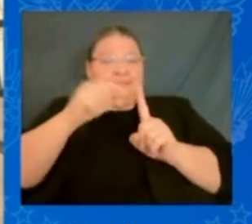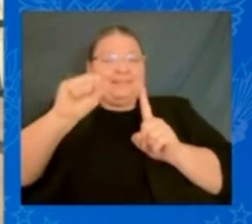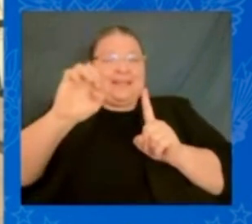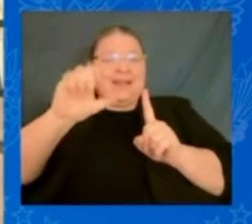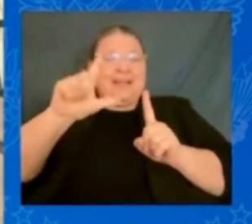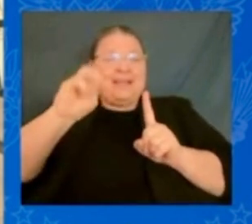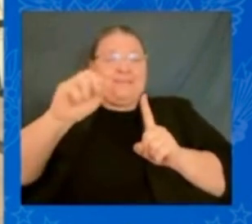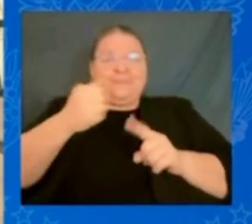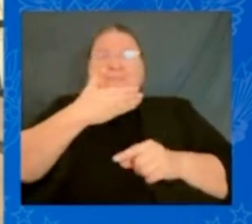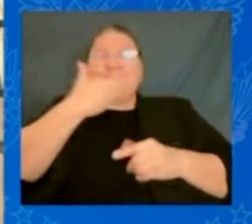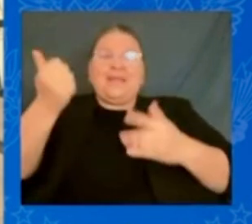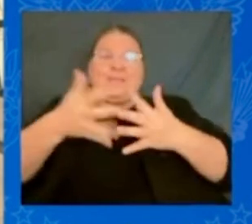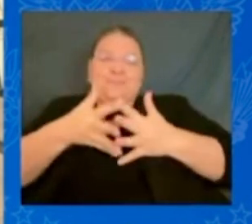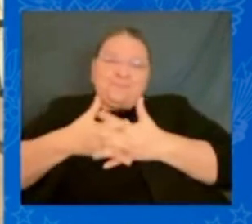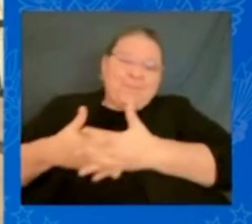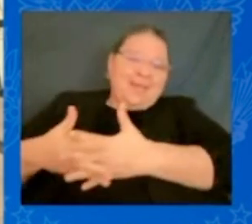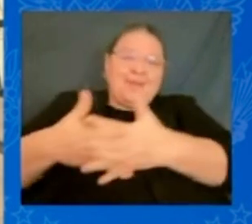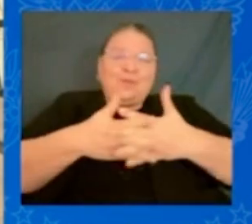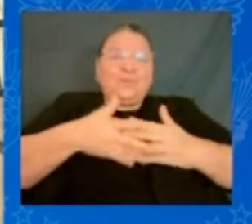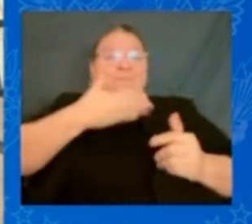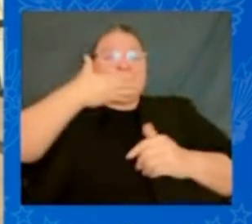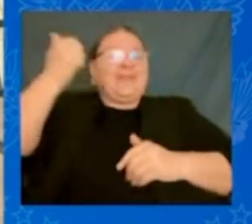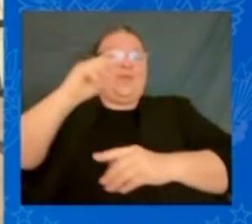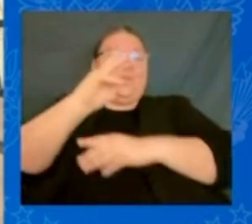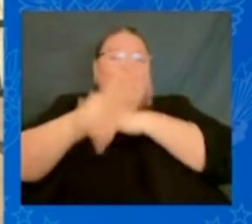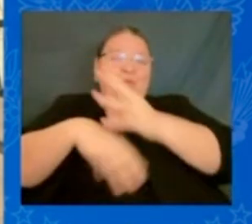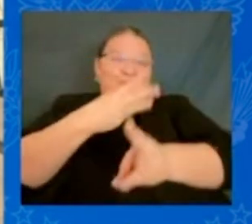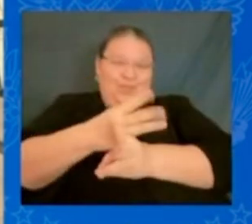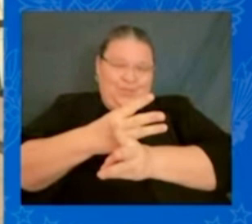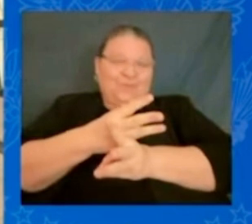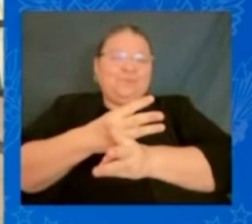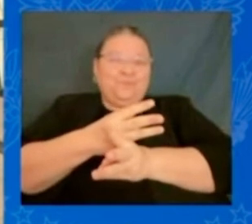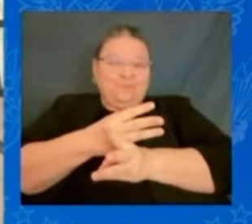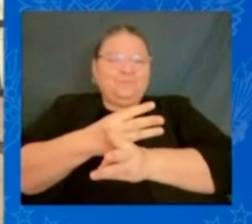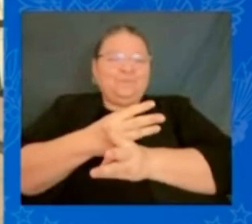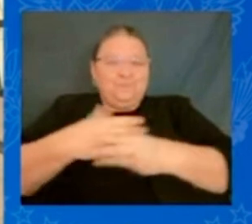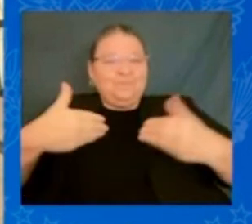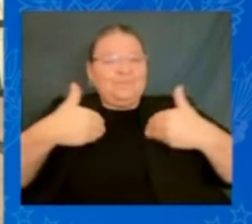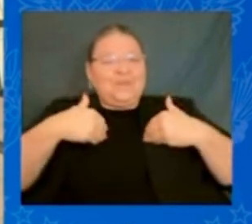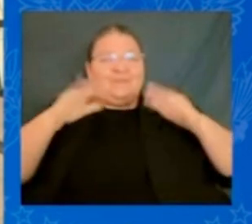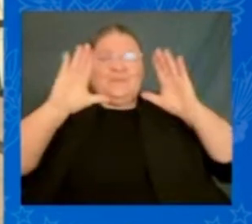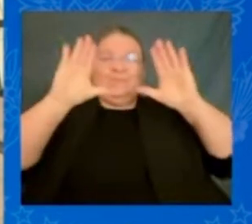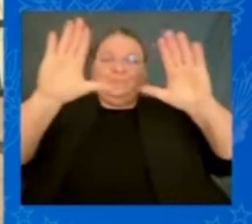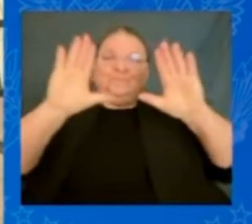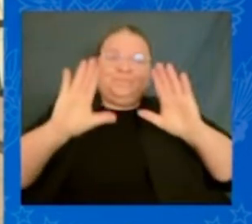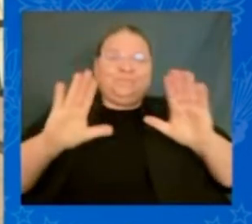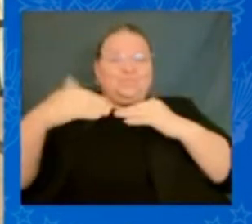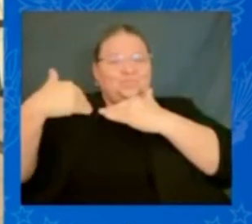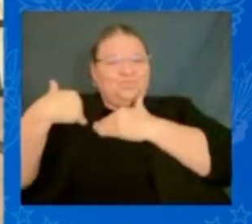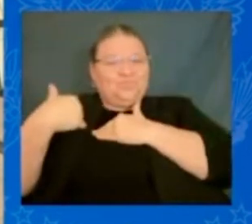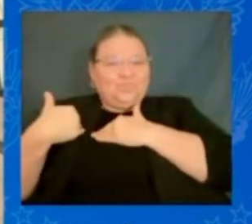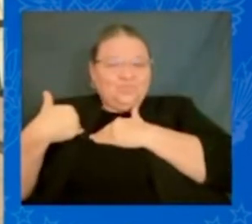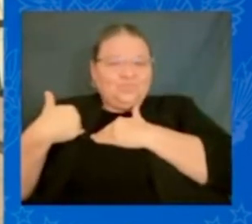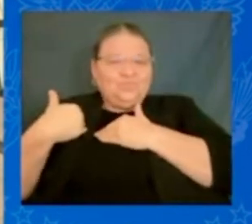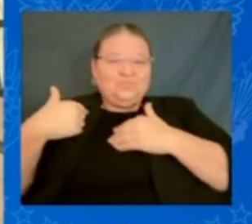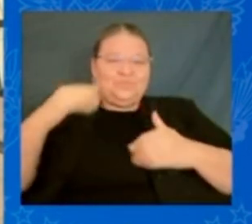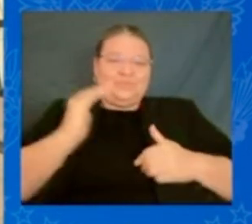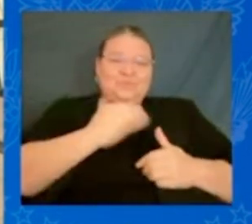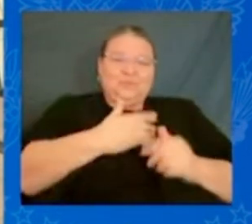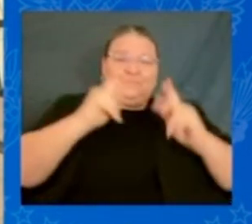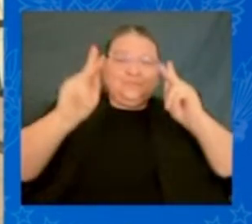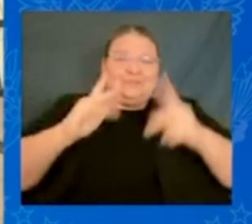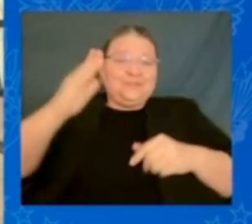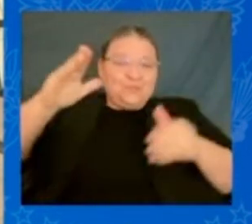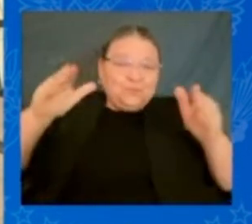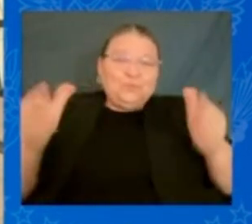awesome task of introducing the person who will introduce the president the he is none other than a foot soldier